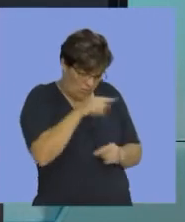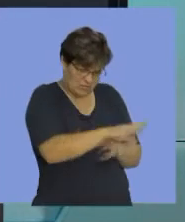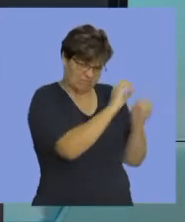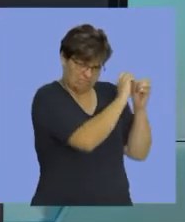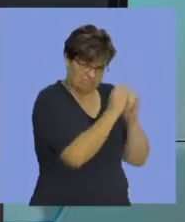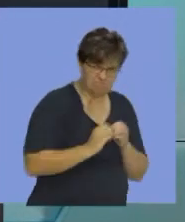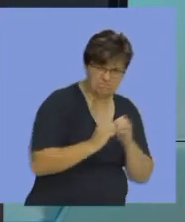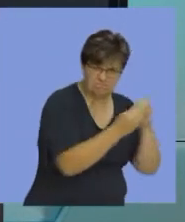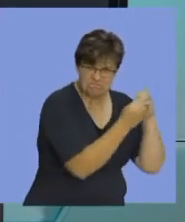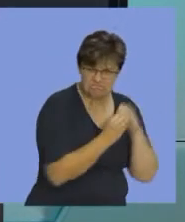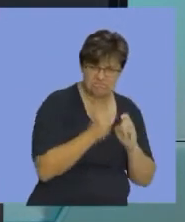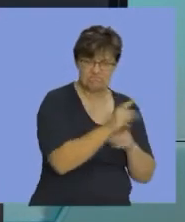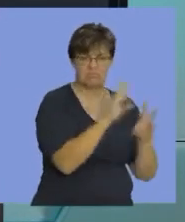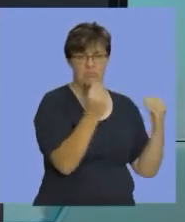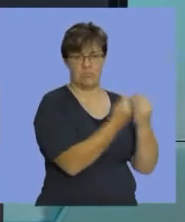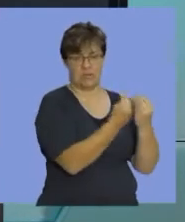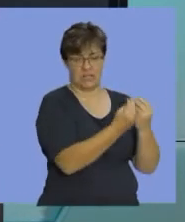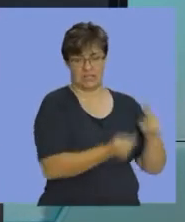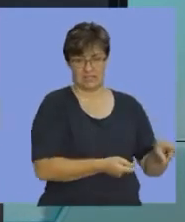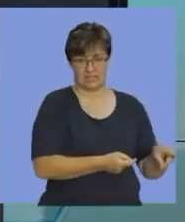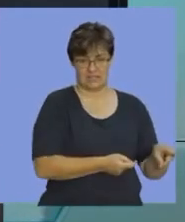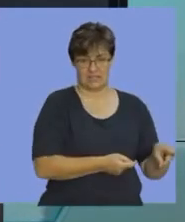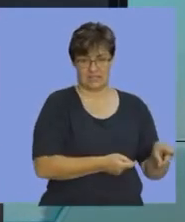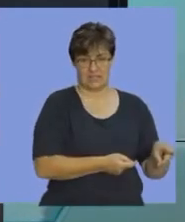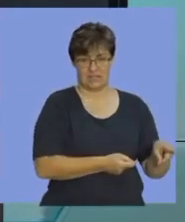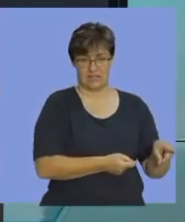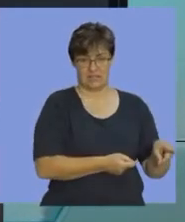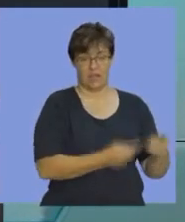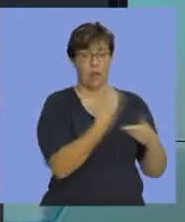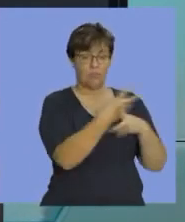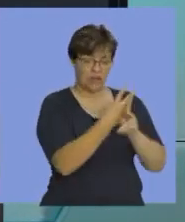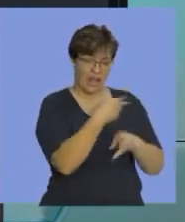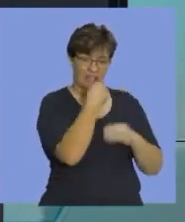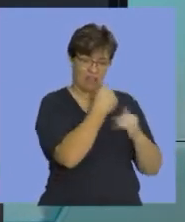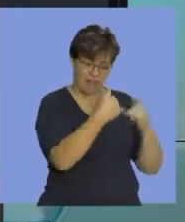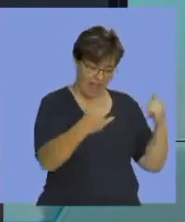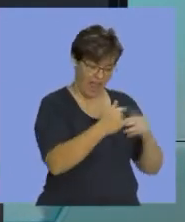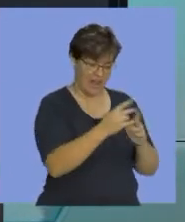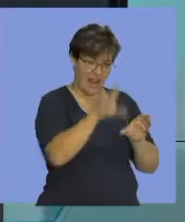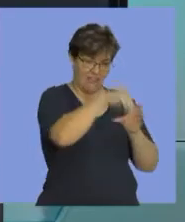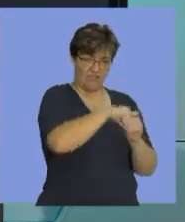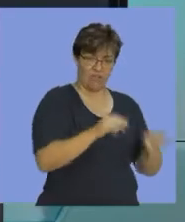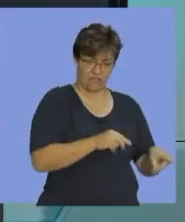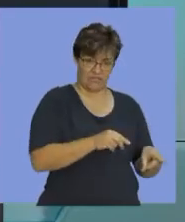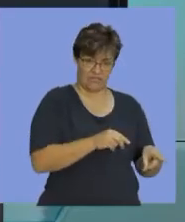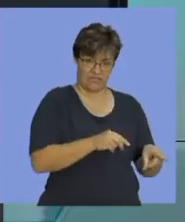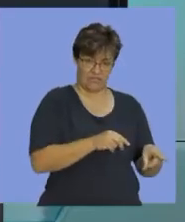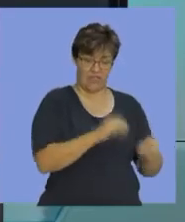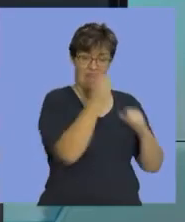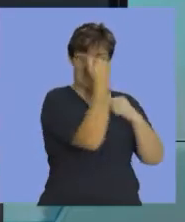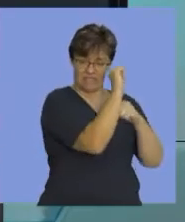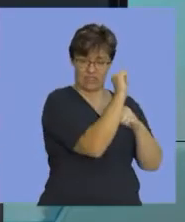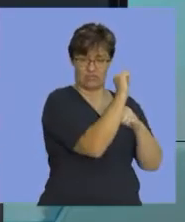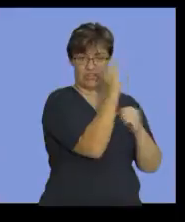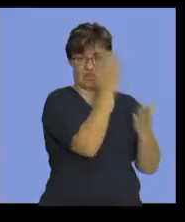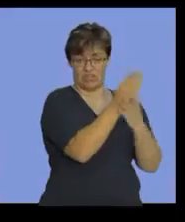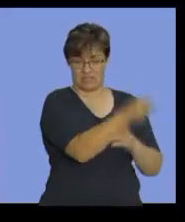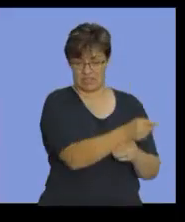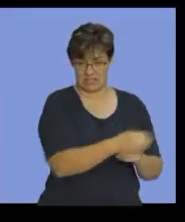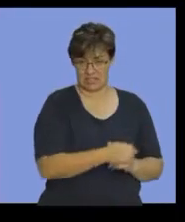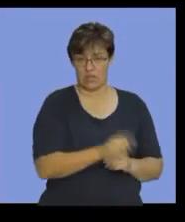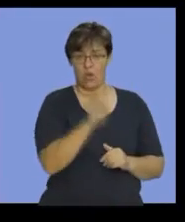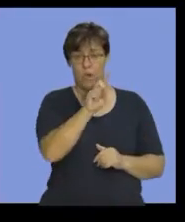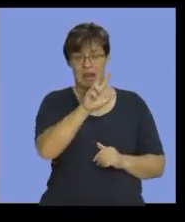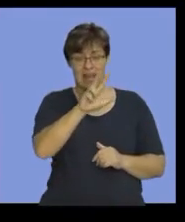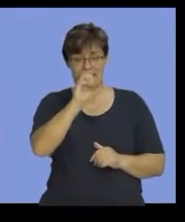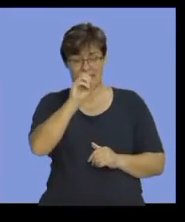making of the product, in the production line. That's your factory wages. Okay. So 180,000